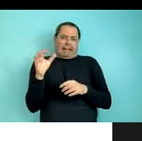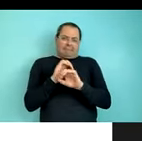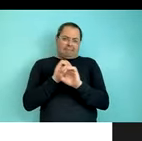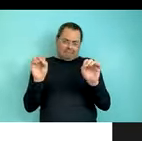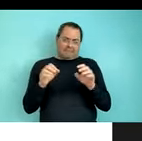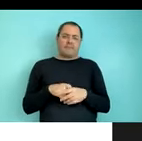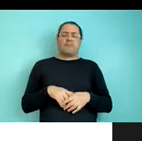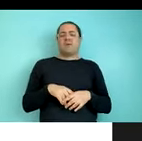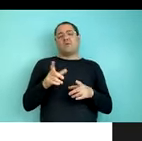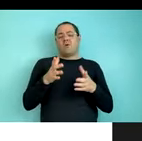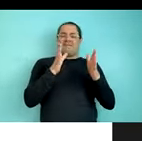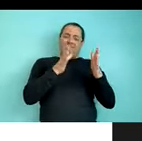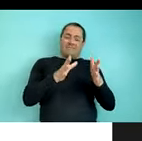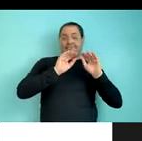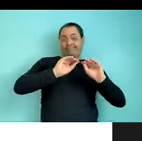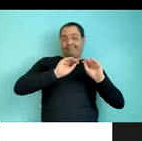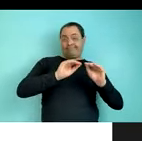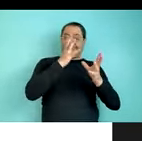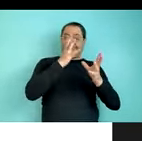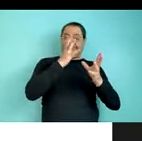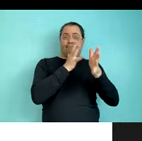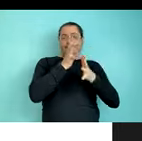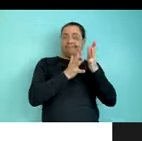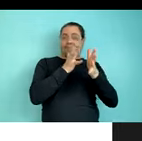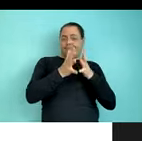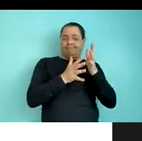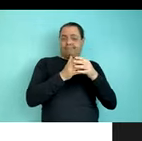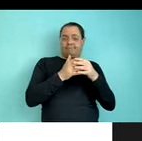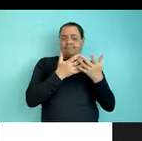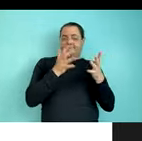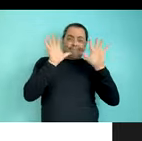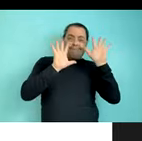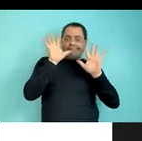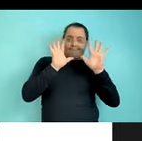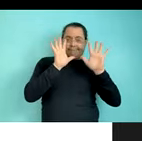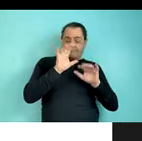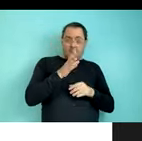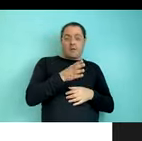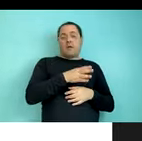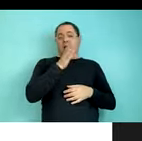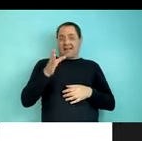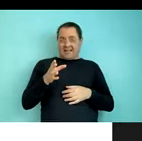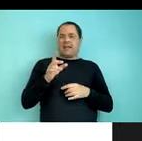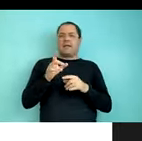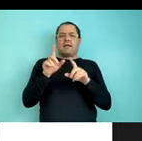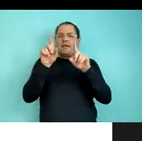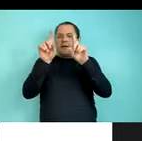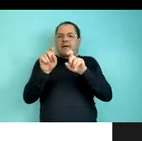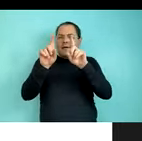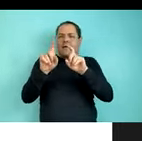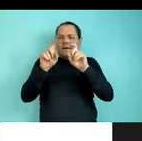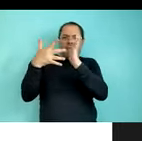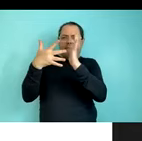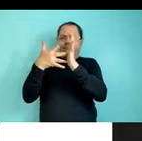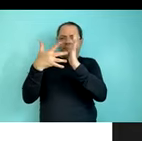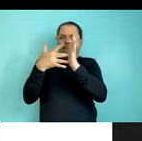regularization study, we first trained our participants on some input language. And then at test, we looked